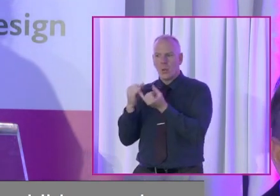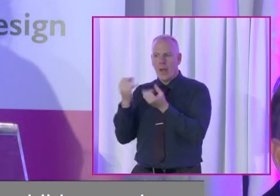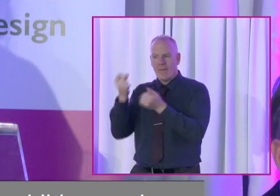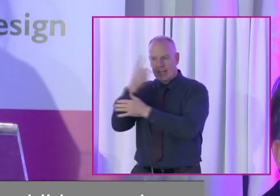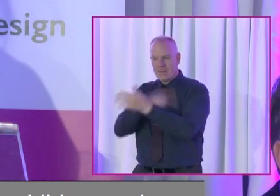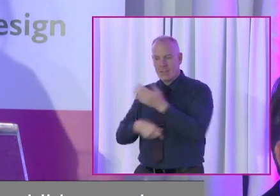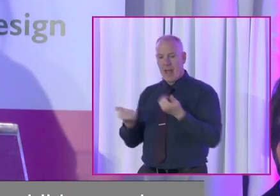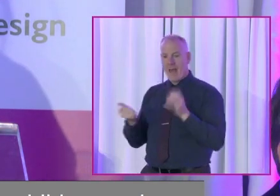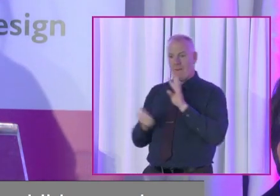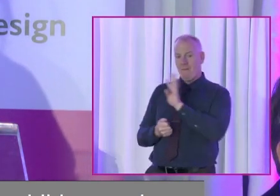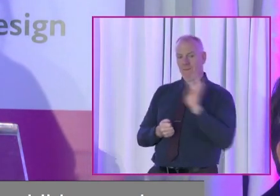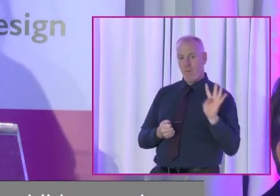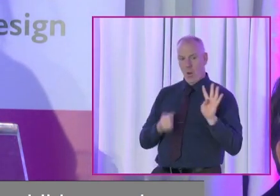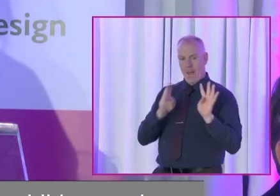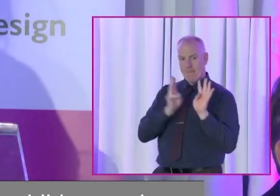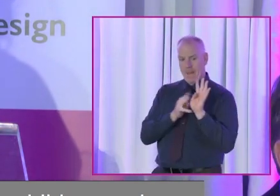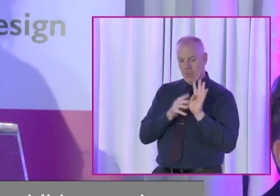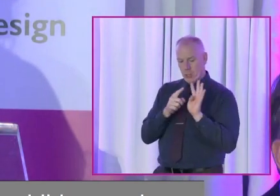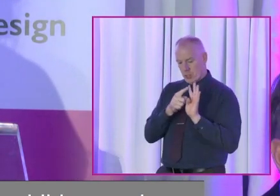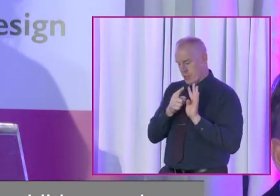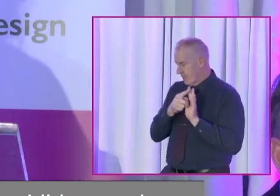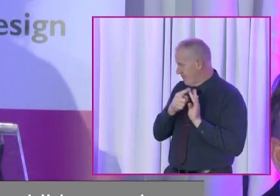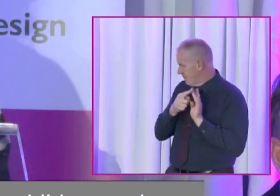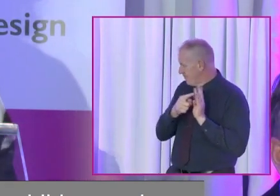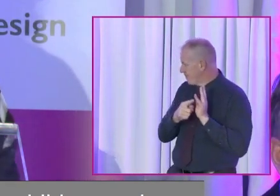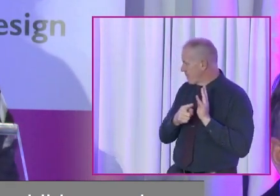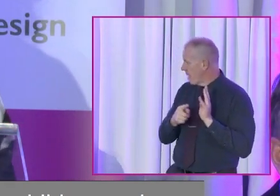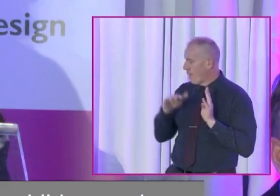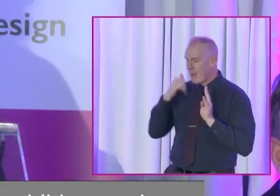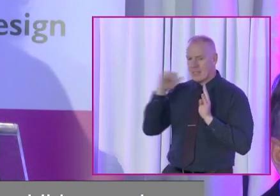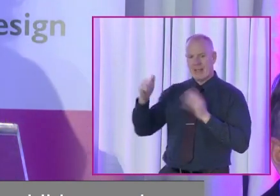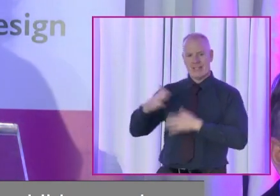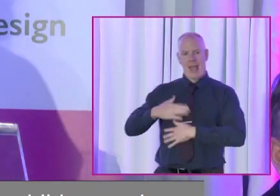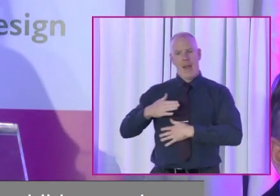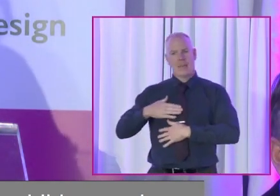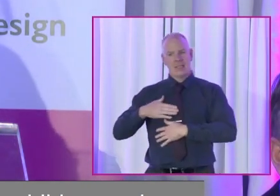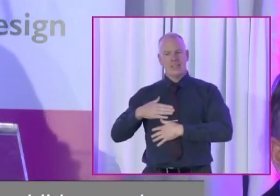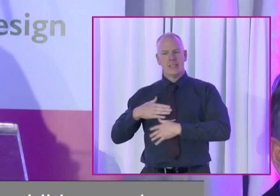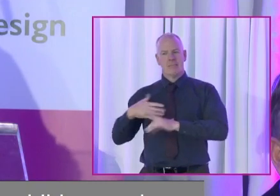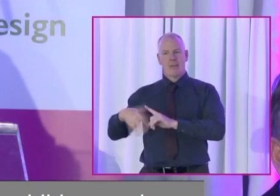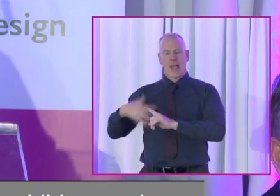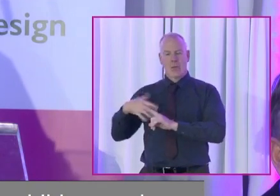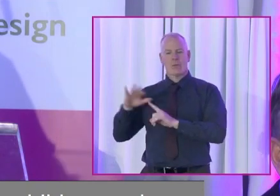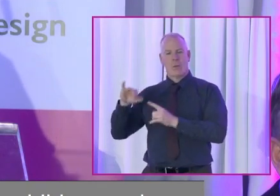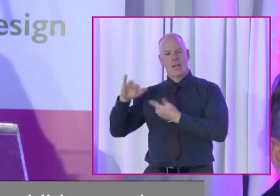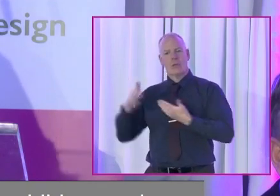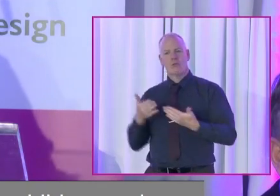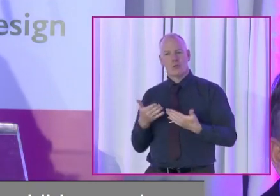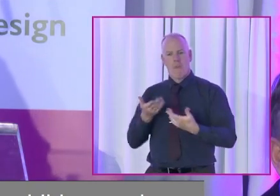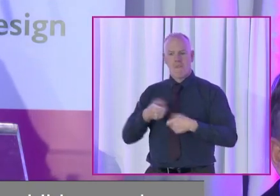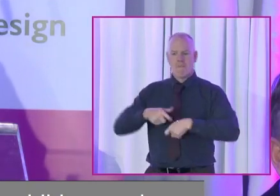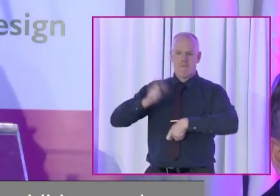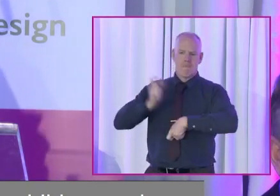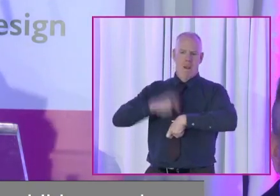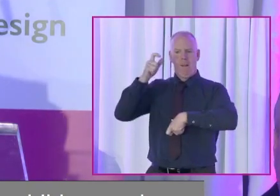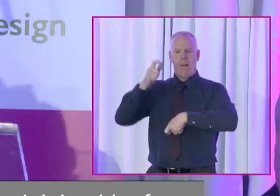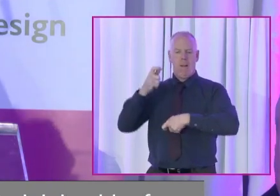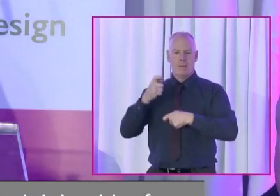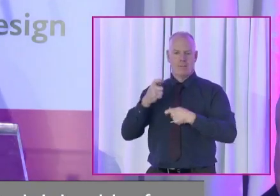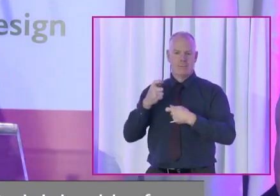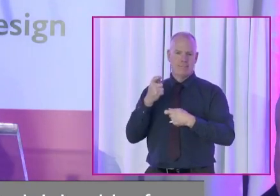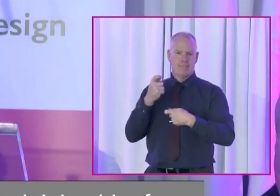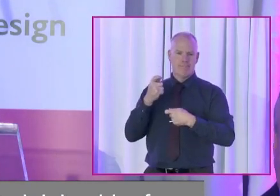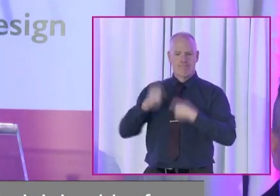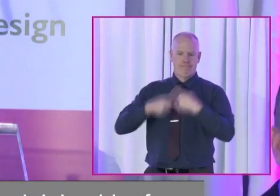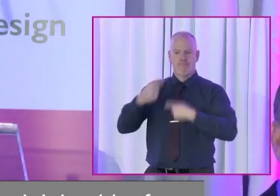four panel members joining Tom for this discussion, and given his army background, he's going to be even more ruthless than me on time,